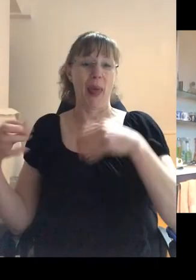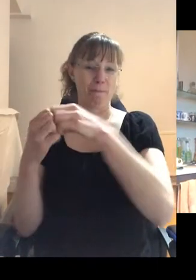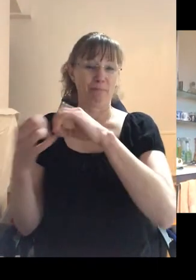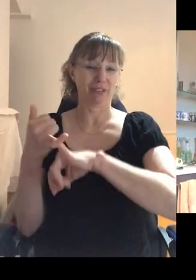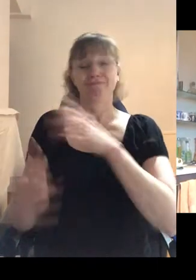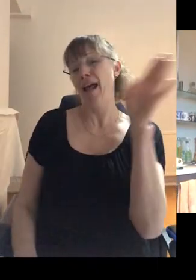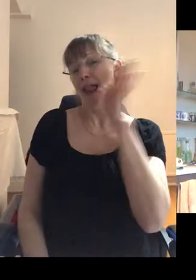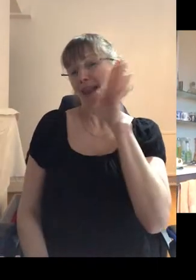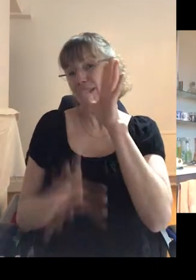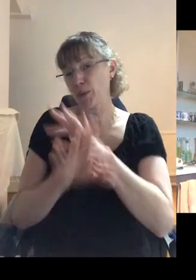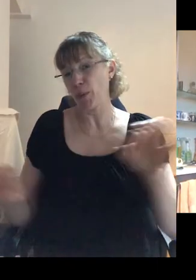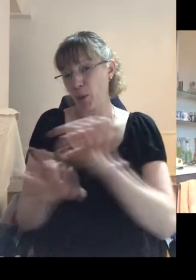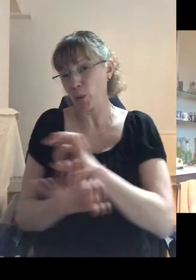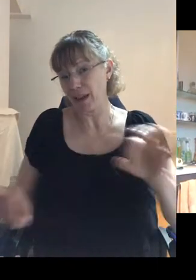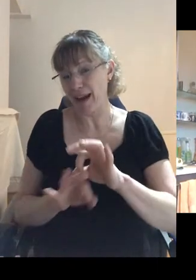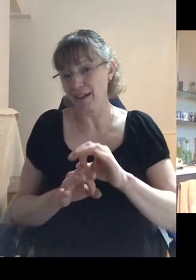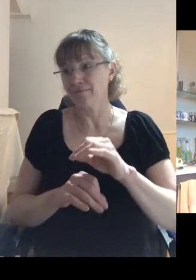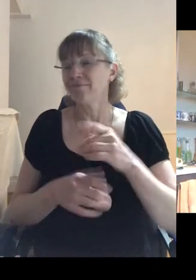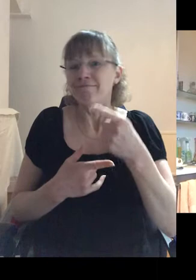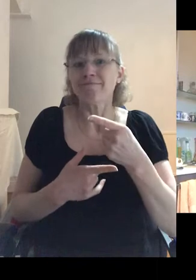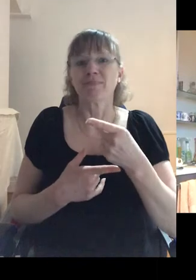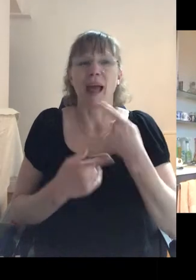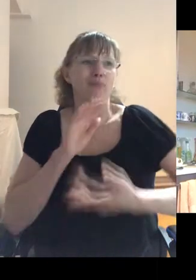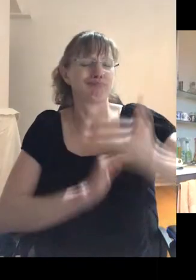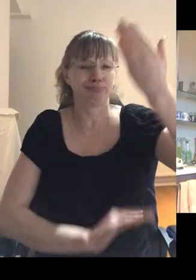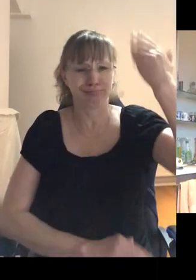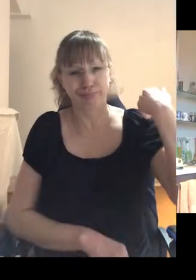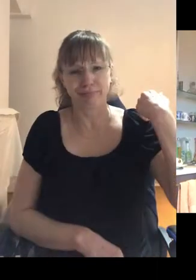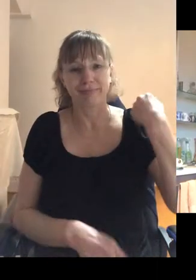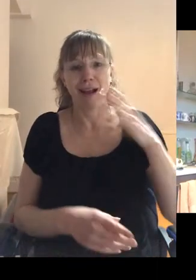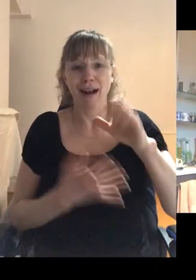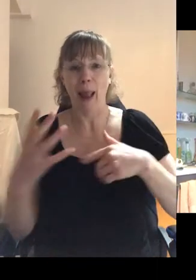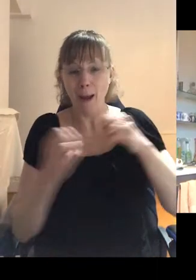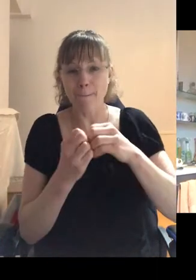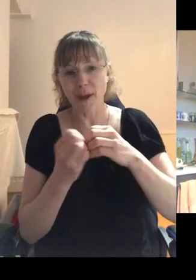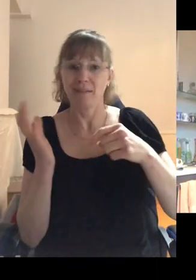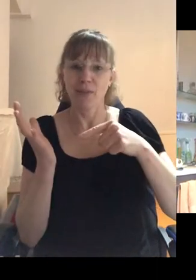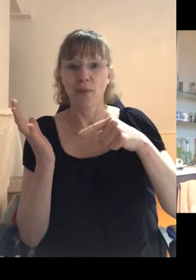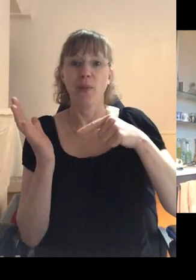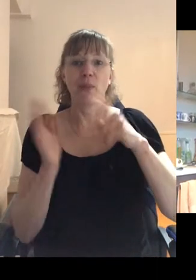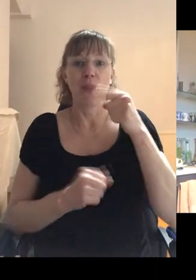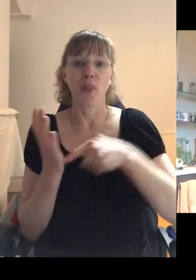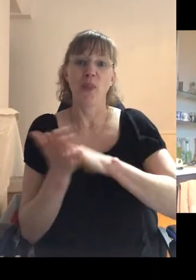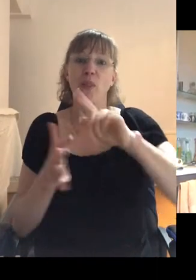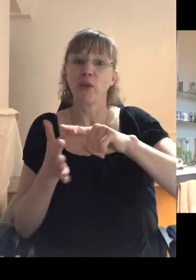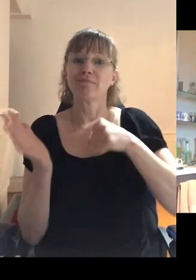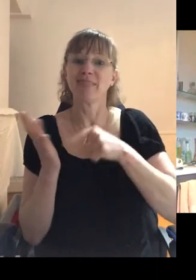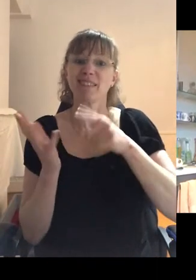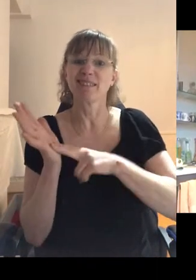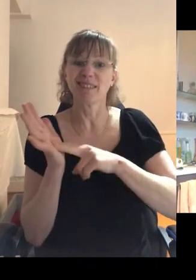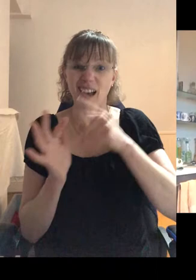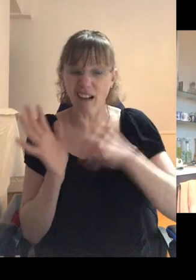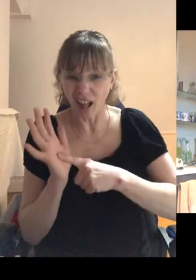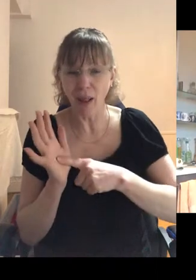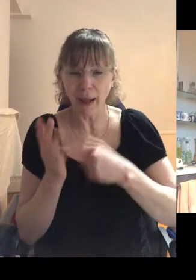to the music that I'd started listening to down in the tunnel in Cardiff back in 80, 83, 84. And those periods